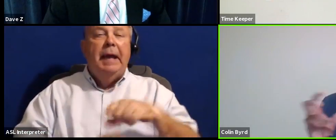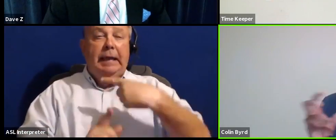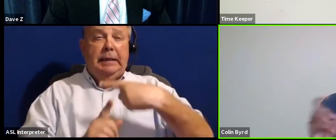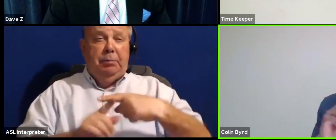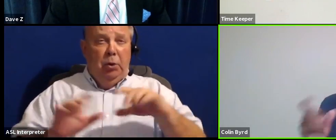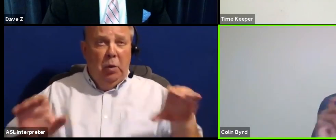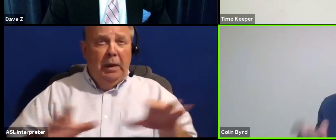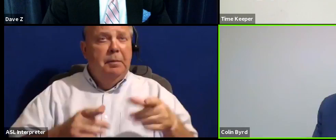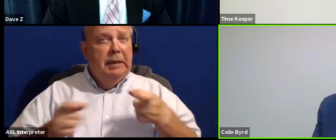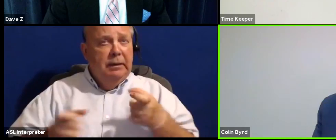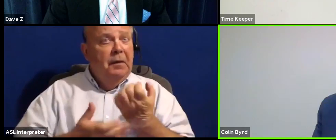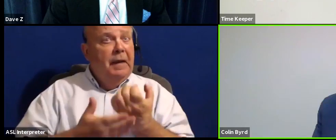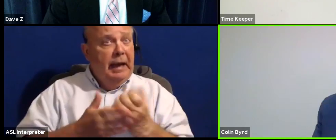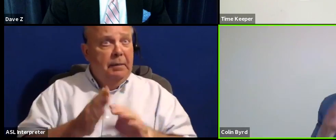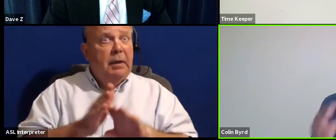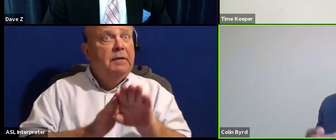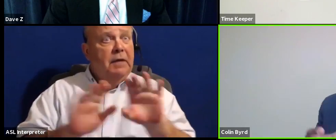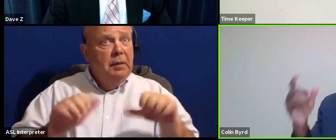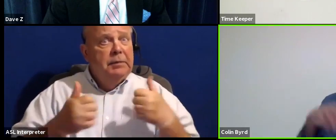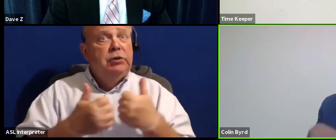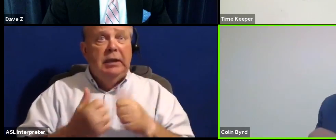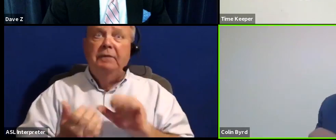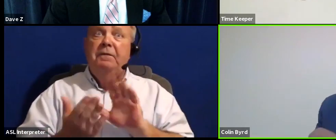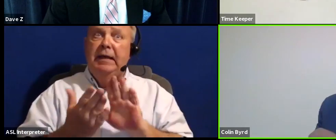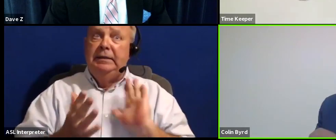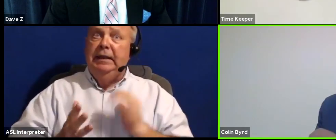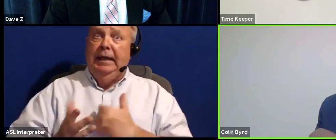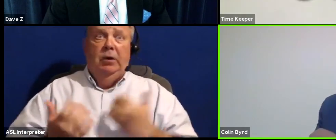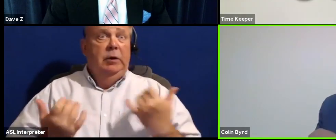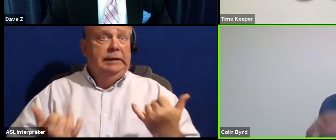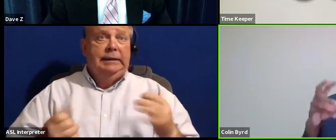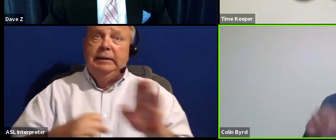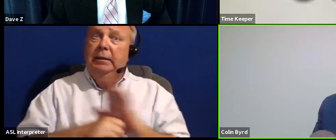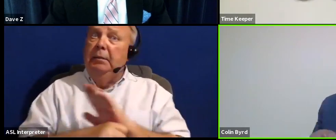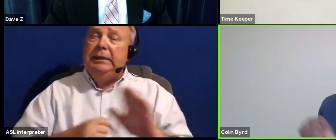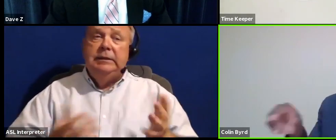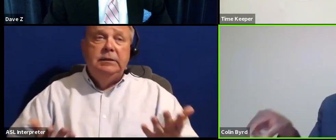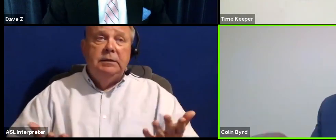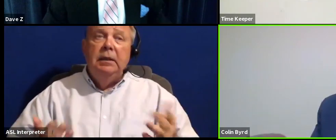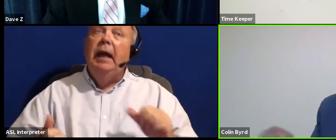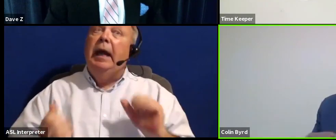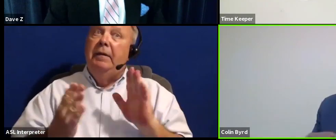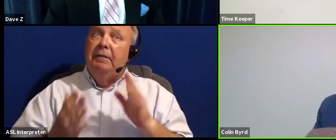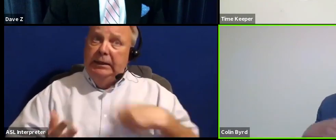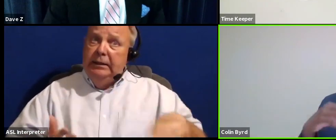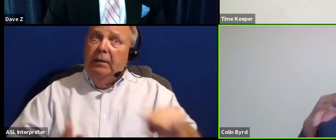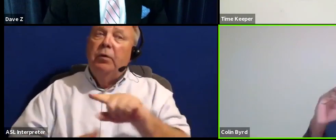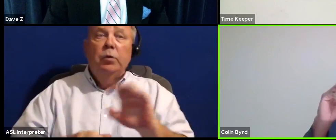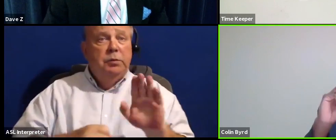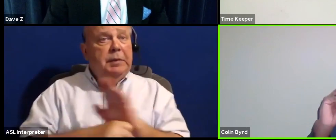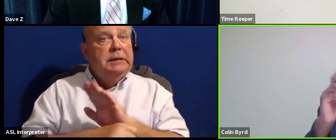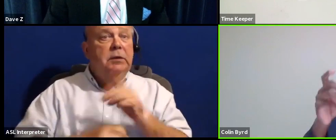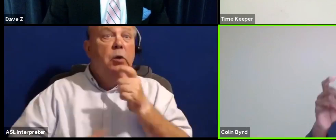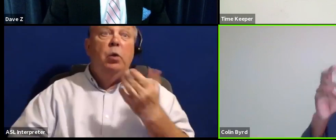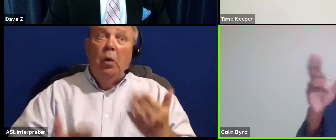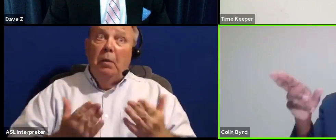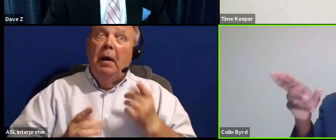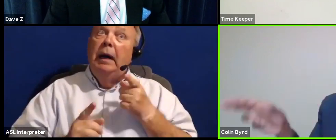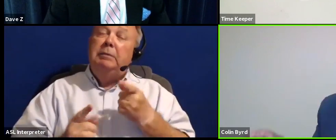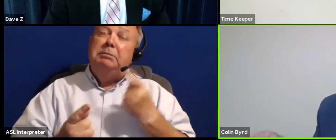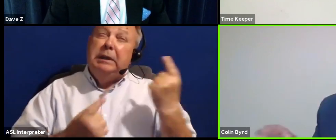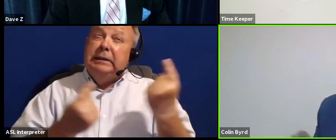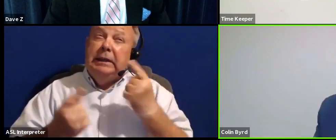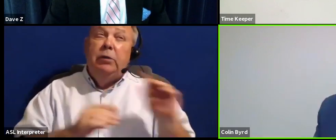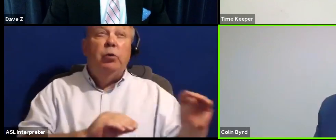dealing with the economic development challenges facing our existing business community and facing those businesses who might ultimately consider